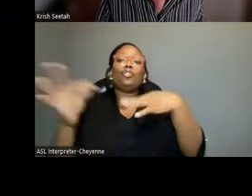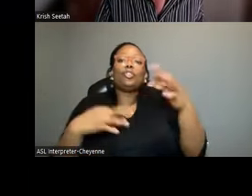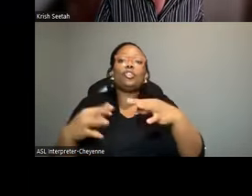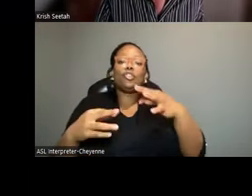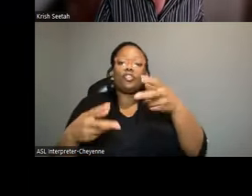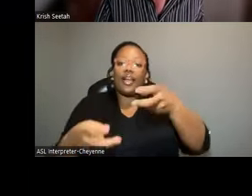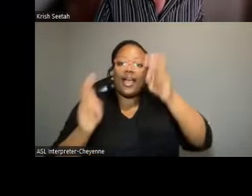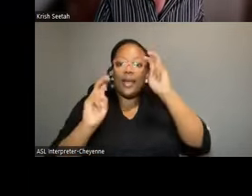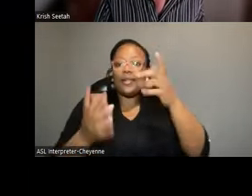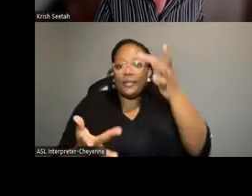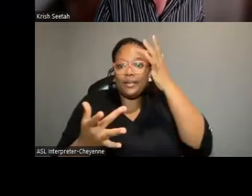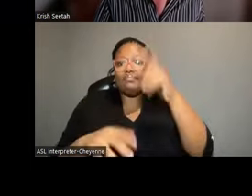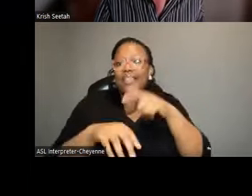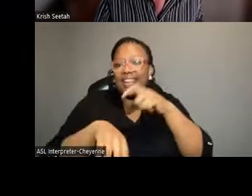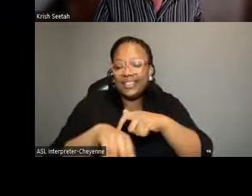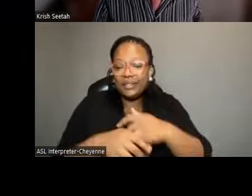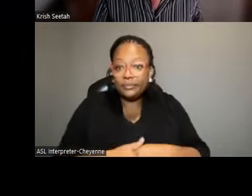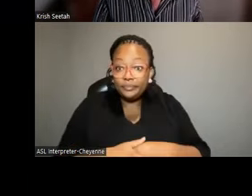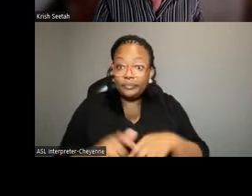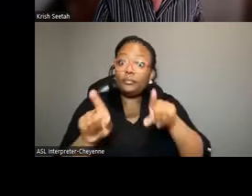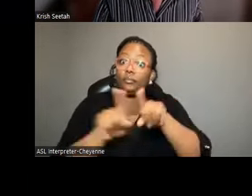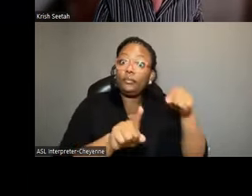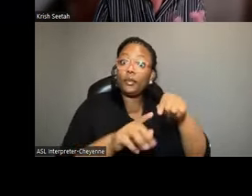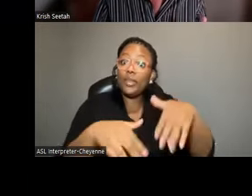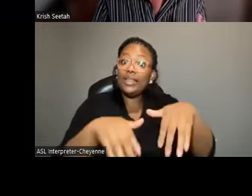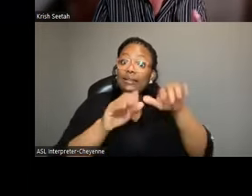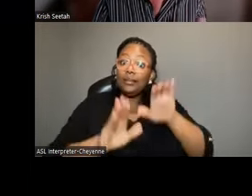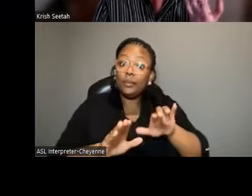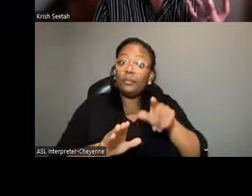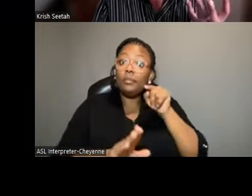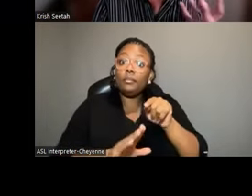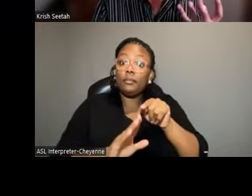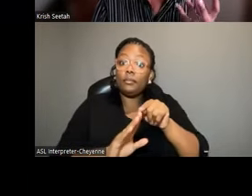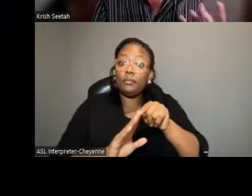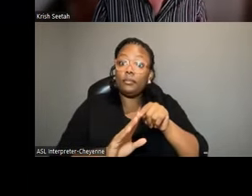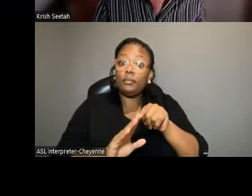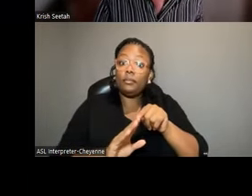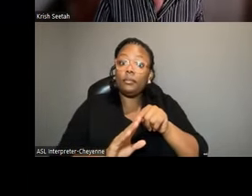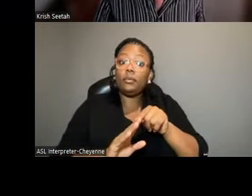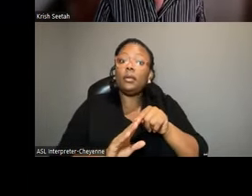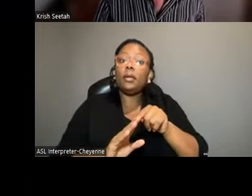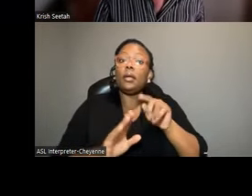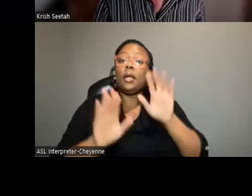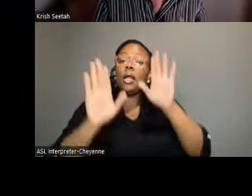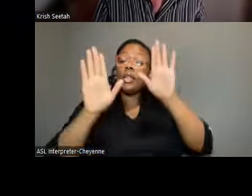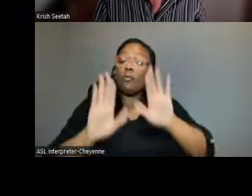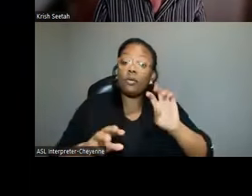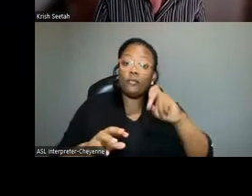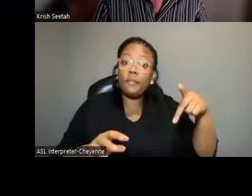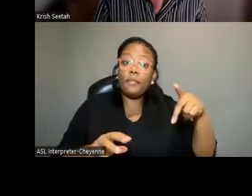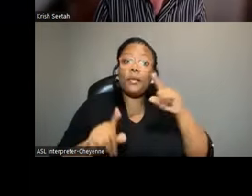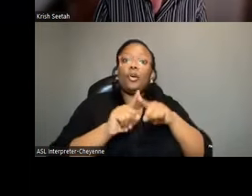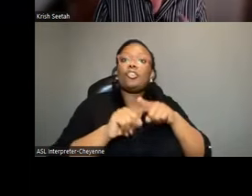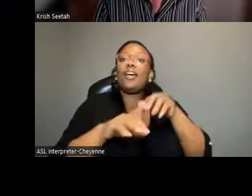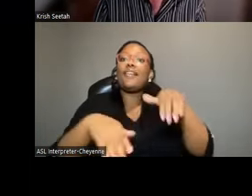disease at that time. In addition to this burial, this wonderful map, we've also got burial